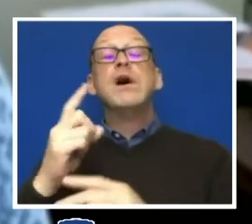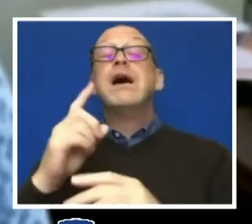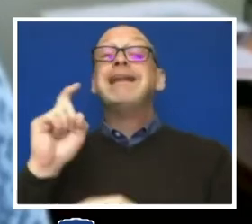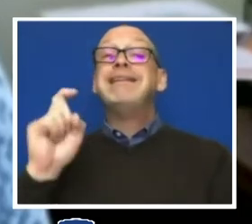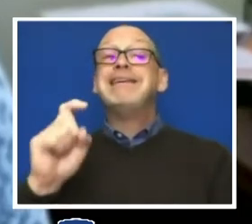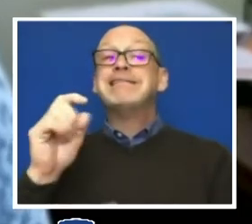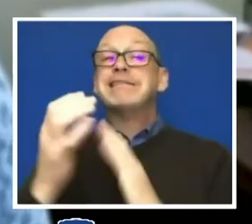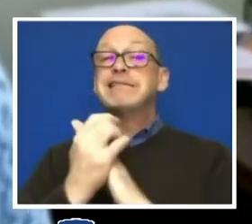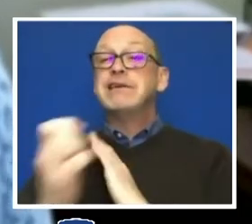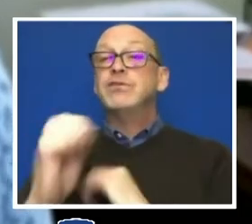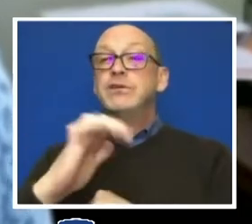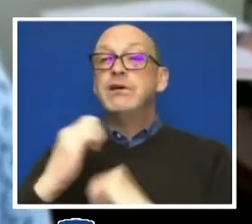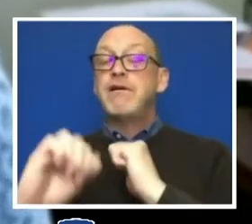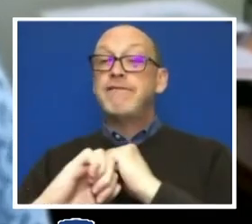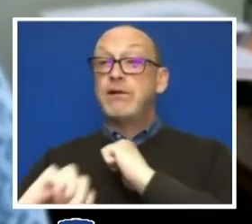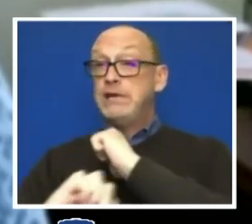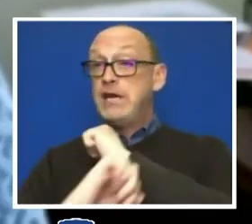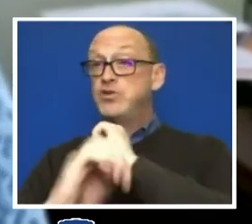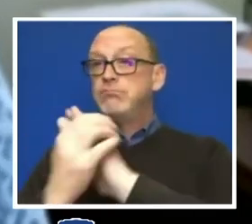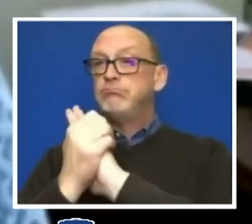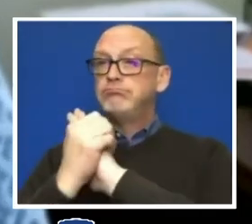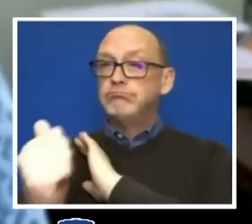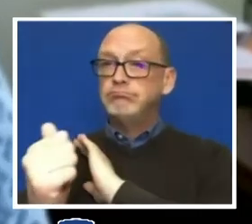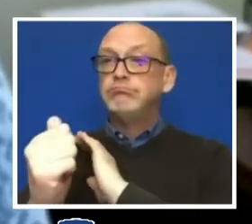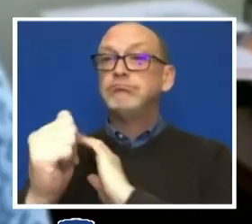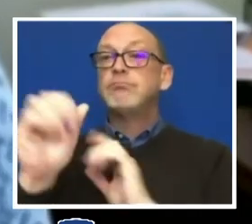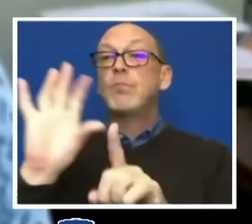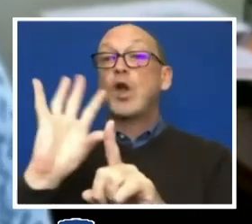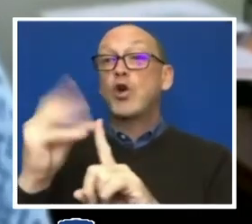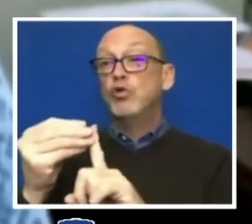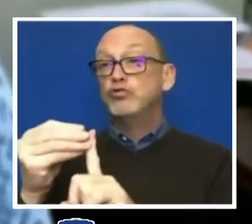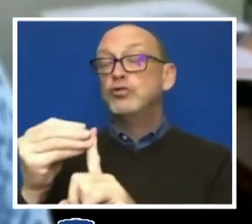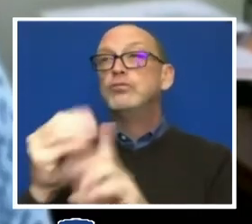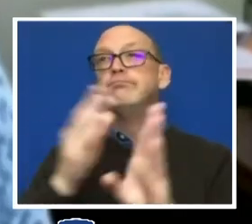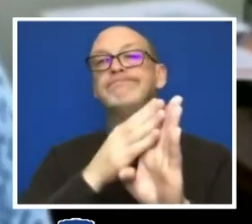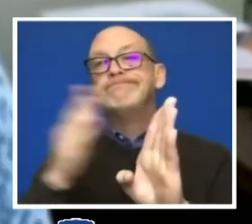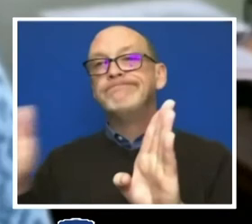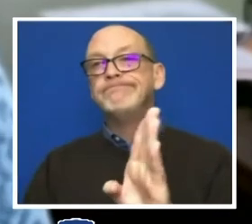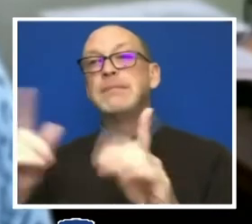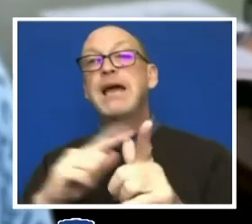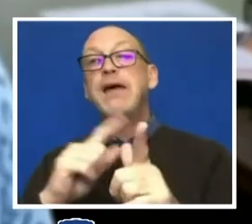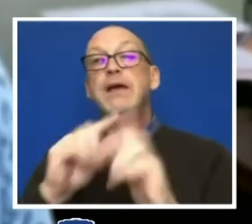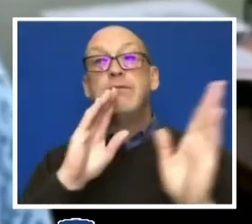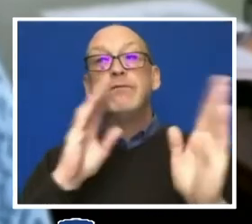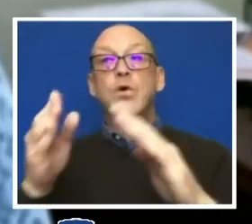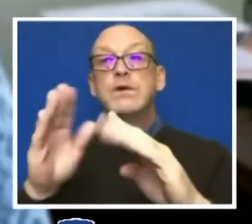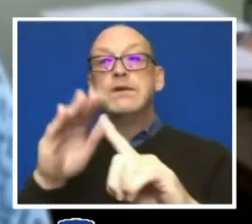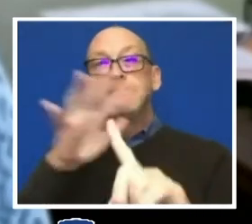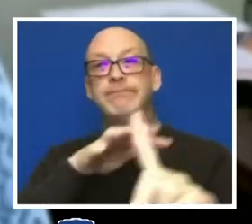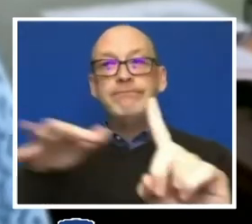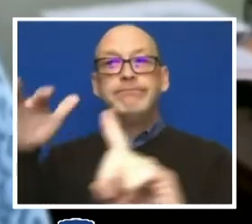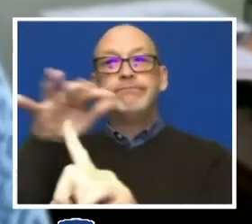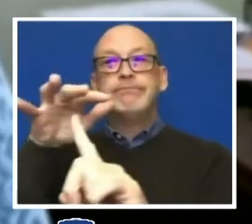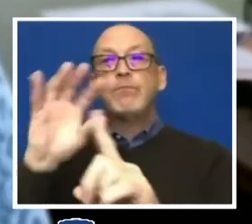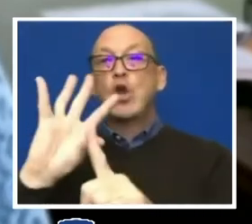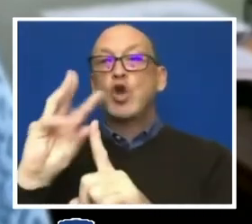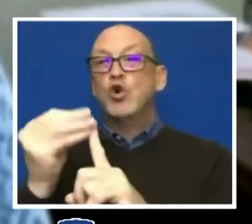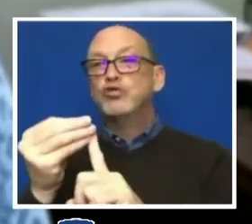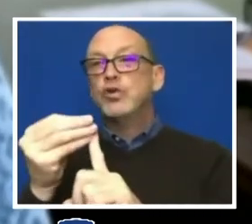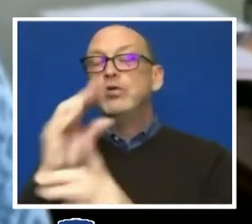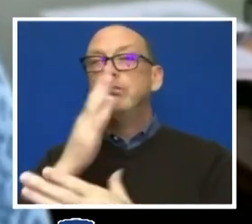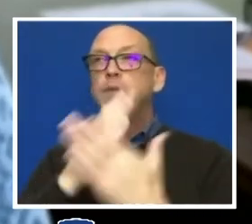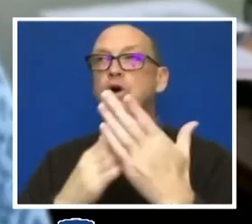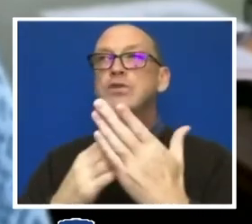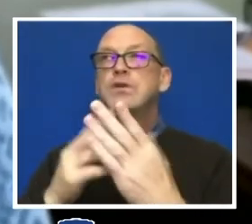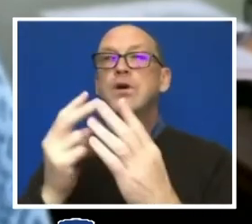foundational cultural competence will need to be built across the board. Then you focus on environments, cultural components that reflect